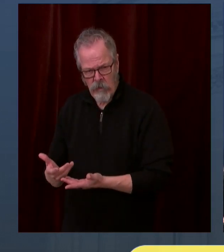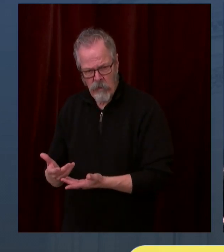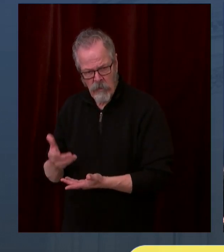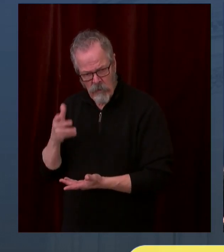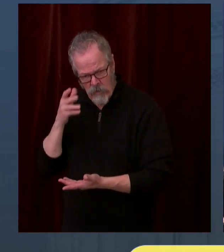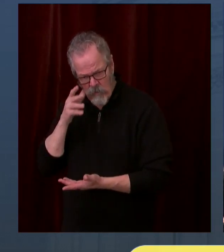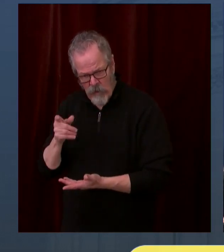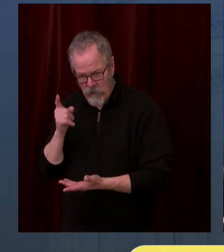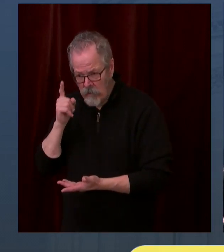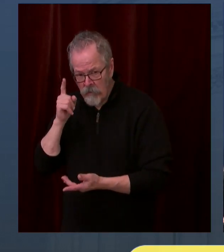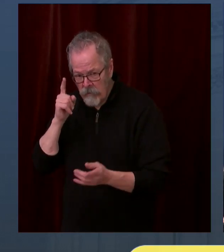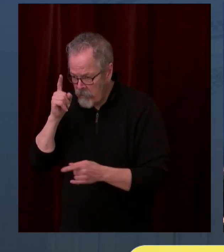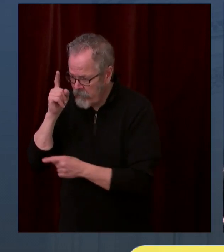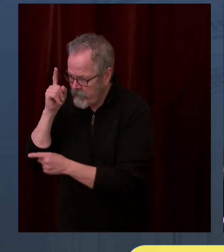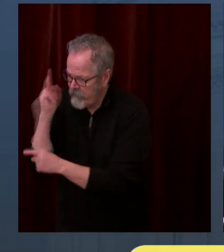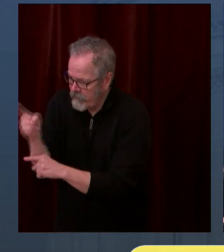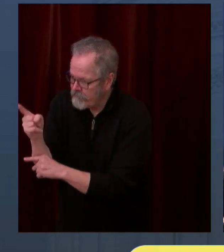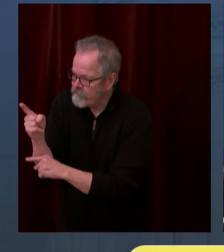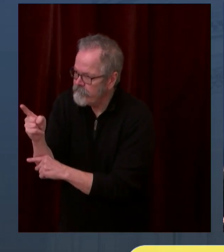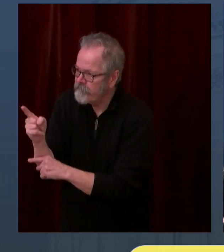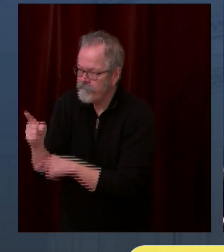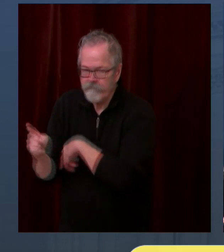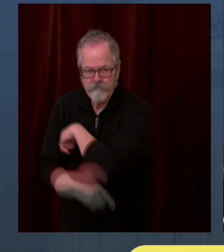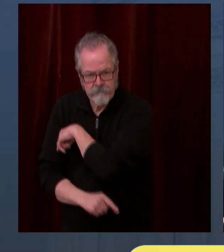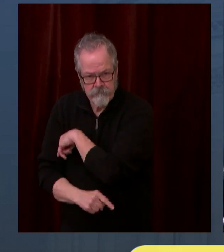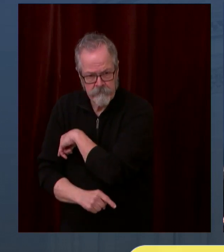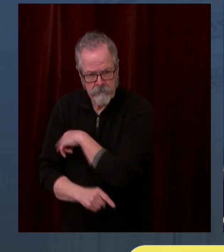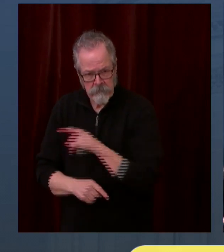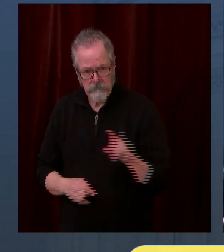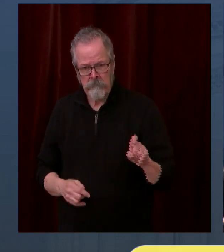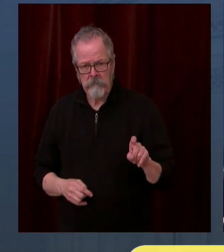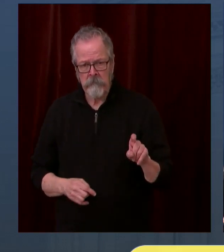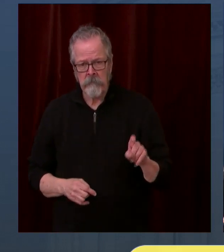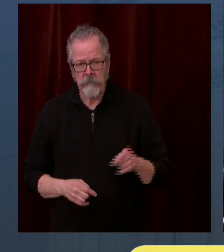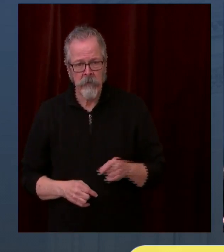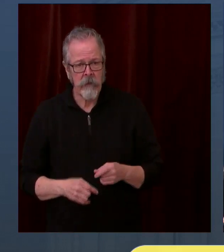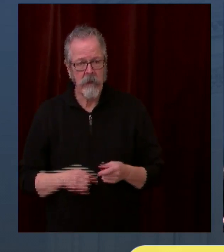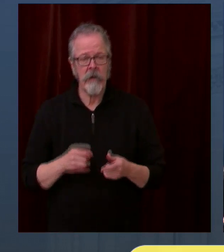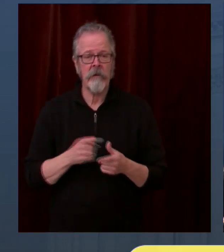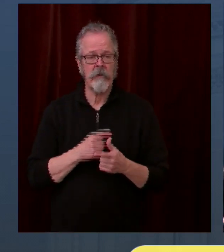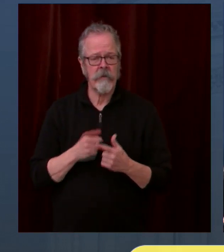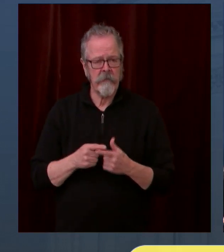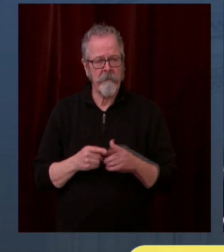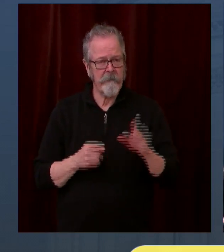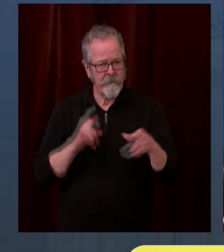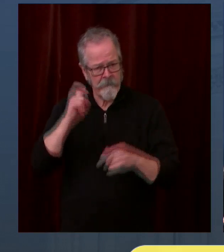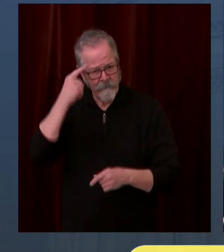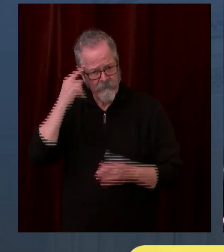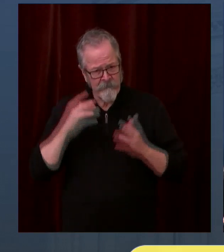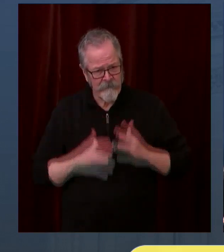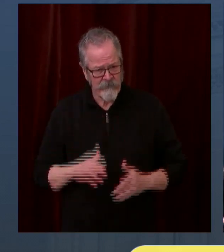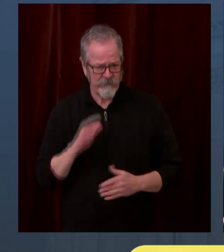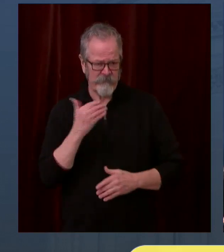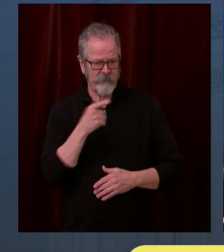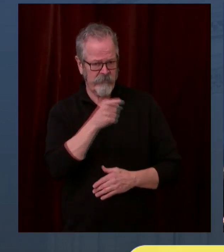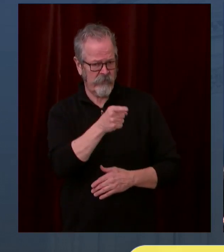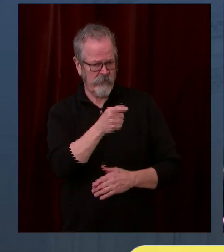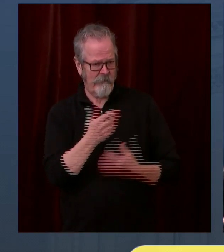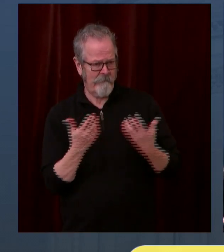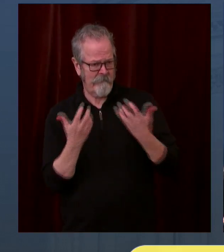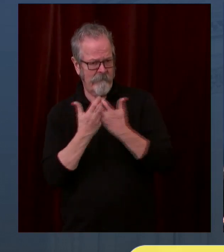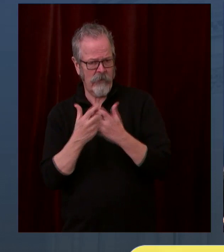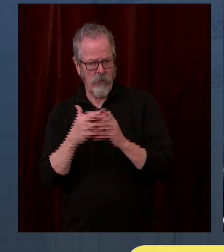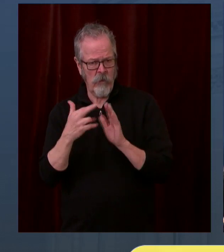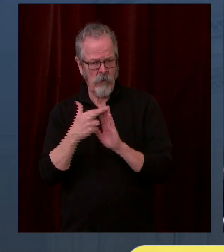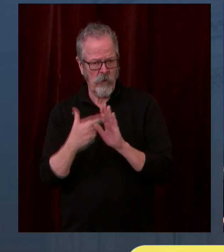I will be eligible. I am eligible right now. And I will be doing that in next several days. I'm 69. And